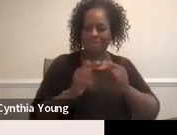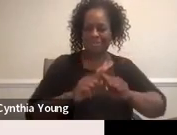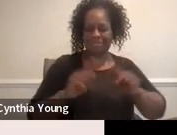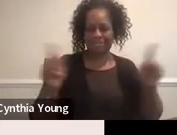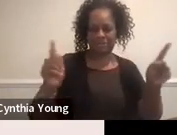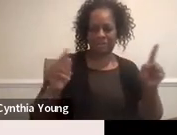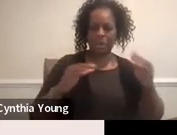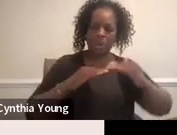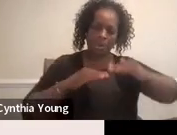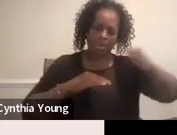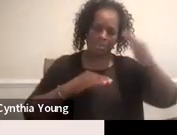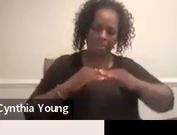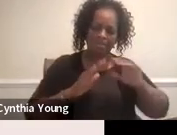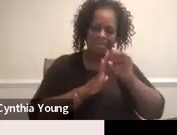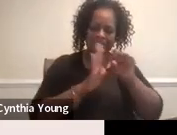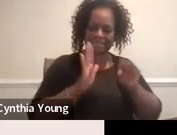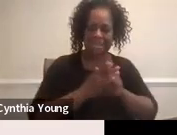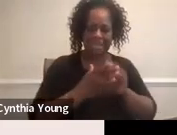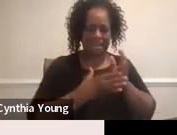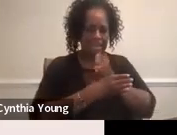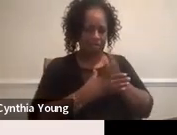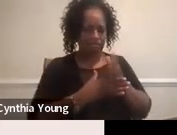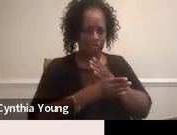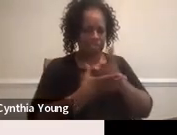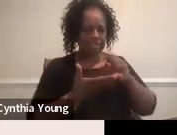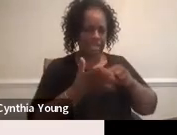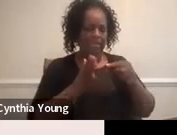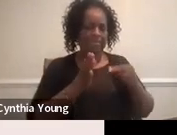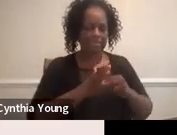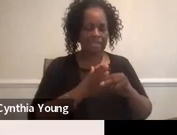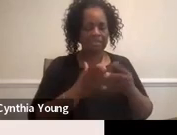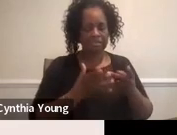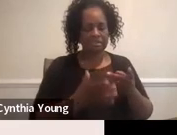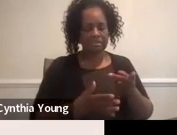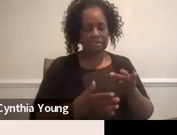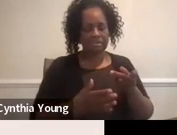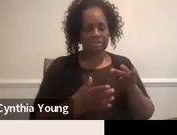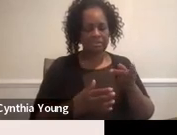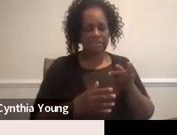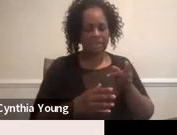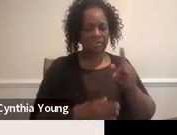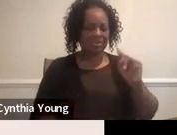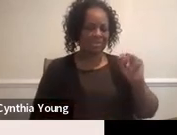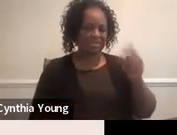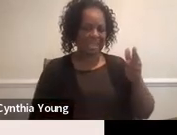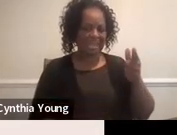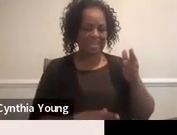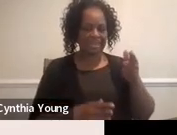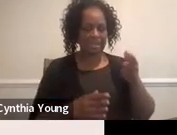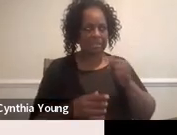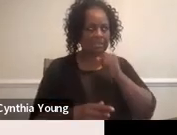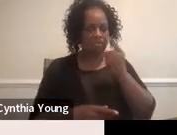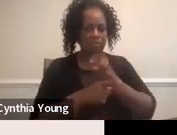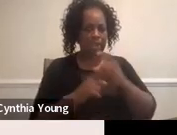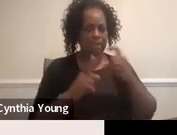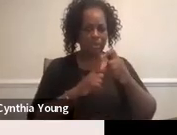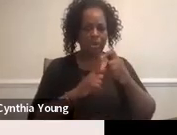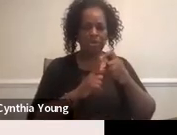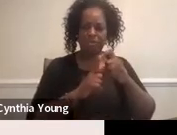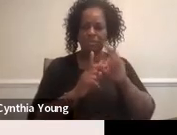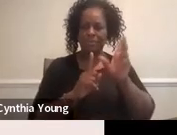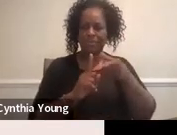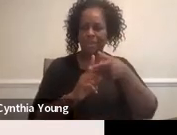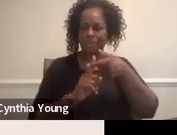average, that's when you get tagged. Tagged isn't the right word, but I can't come up with the right word.